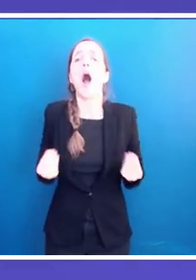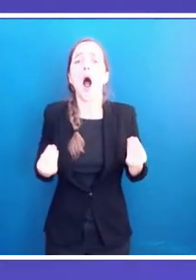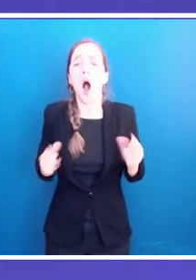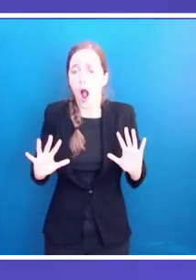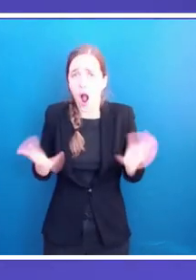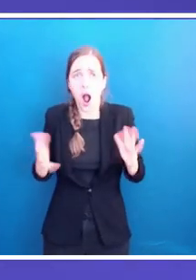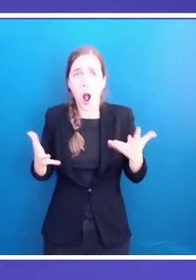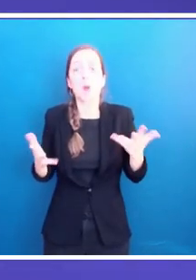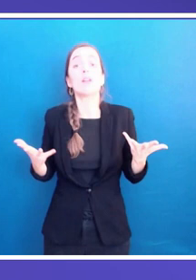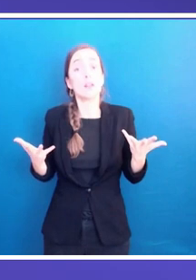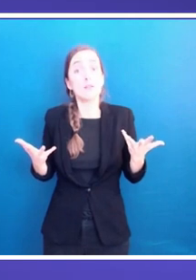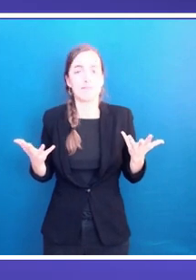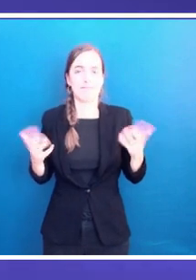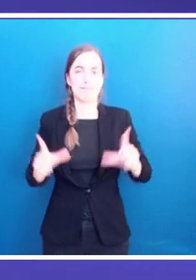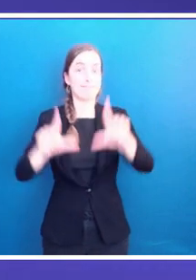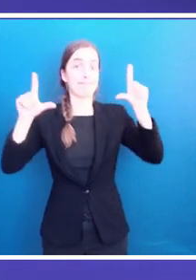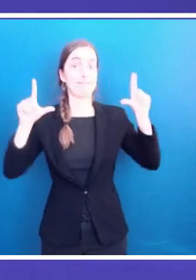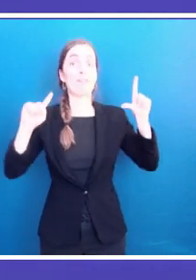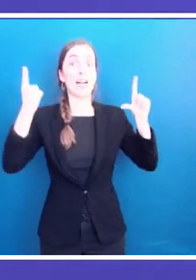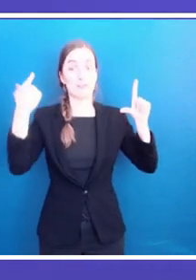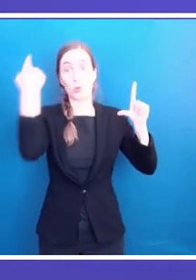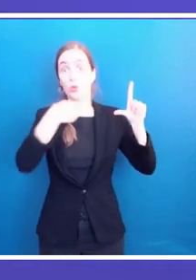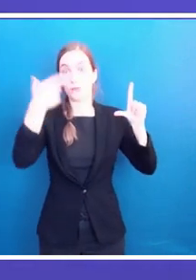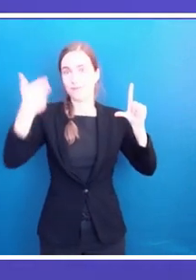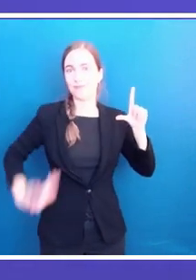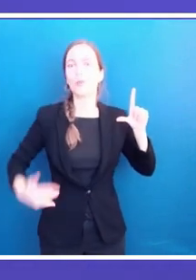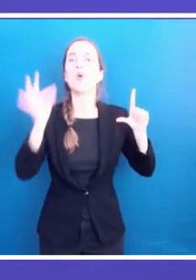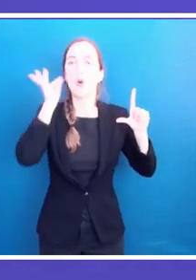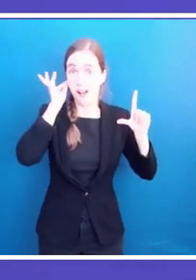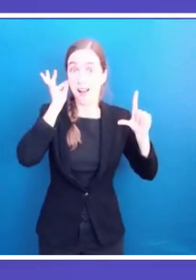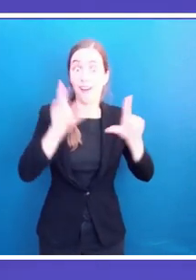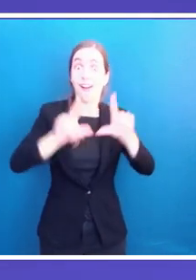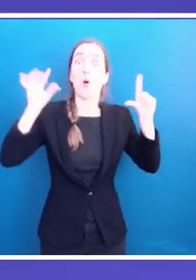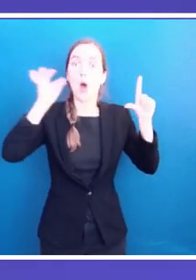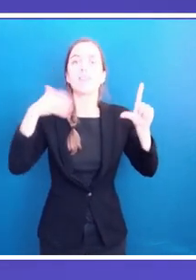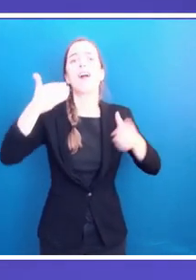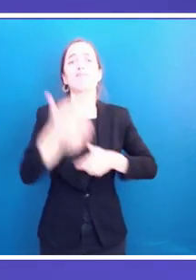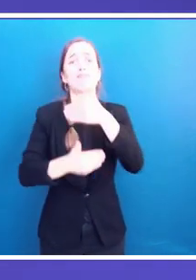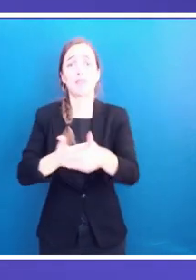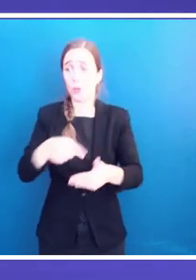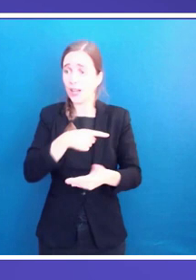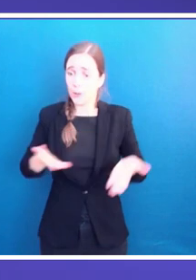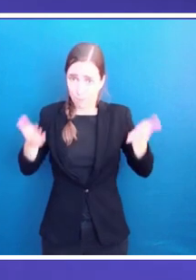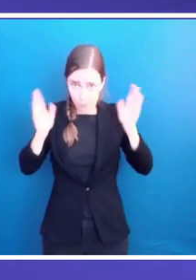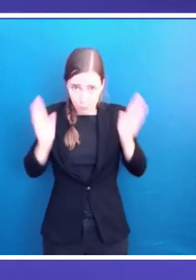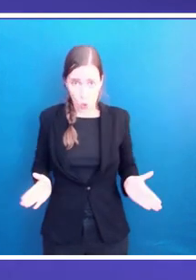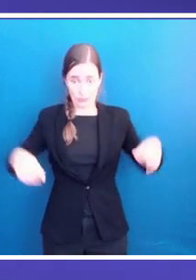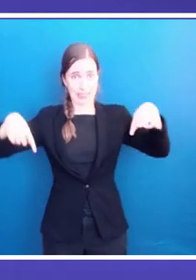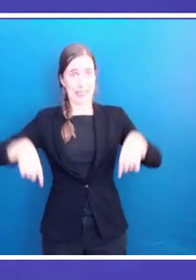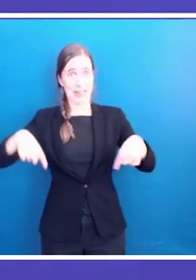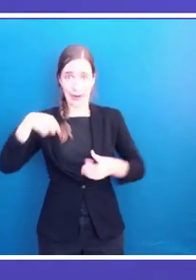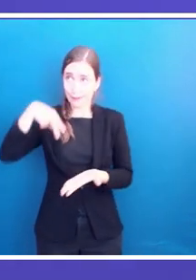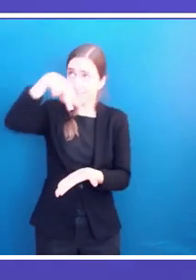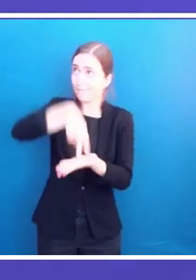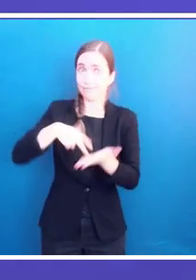side of foreign affairs. Well, that makes no sense. There might be significant differences between the so-called North and